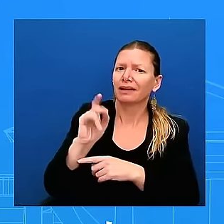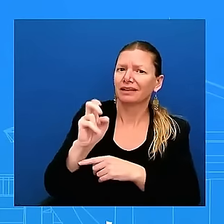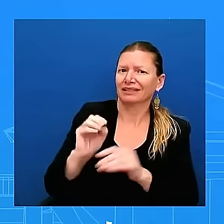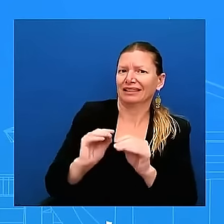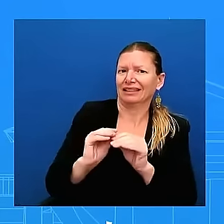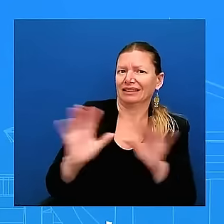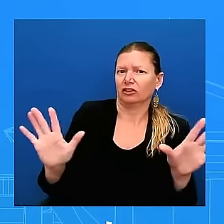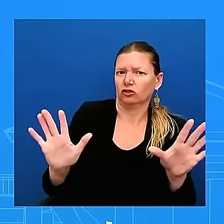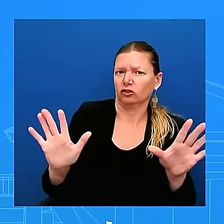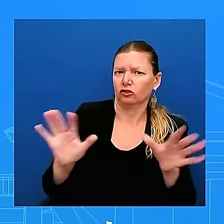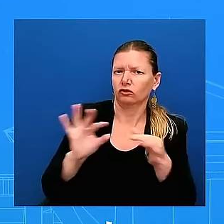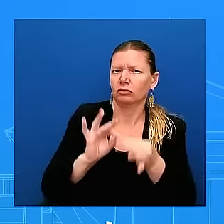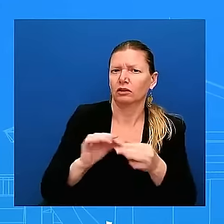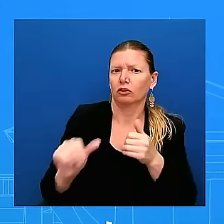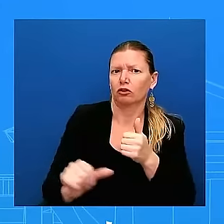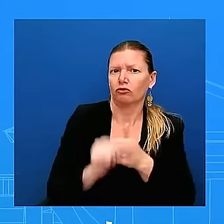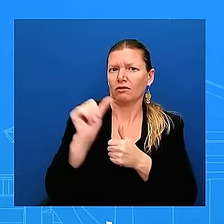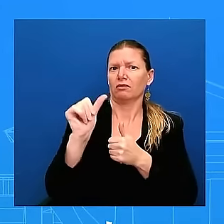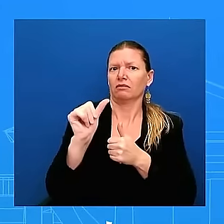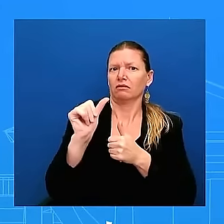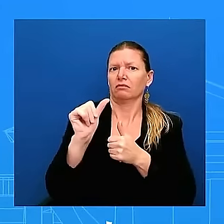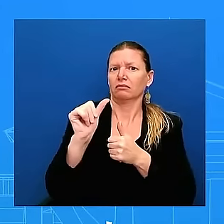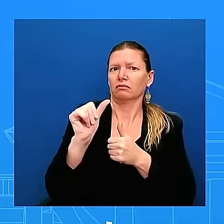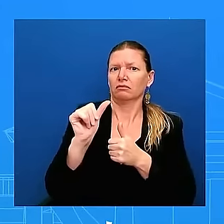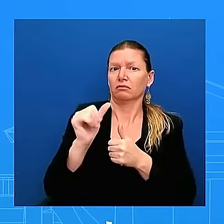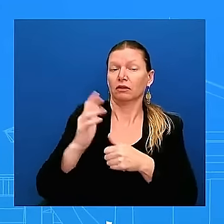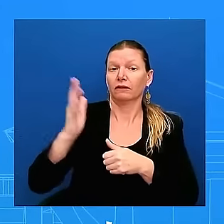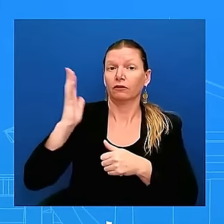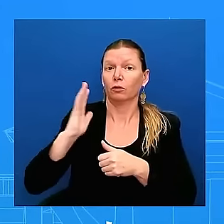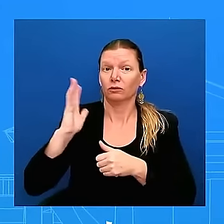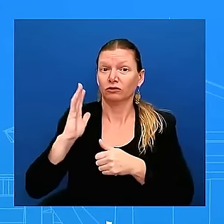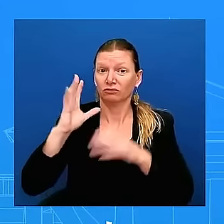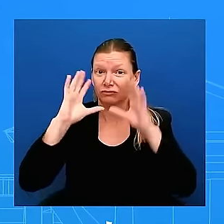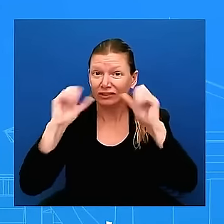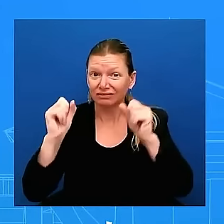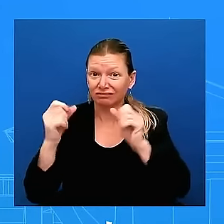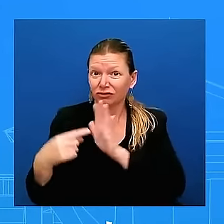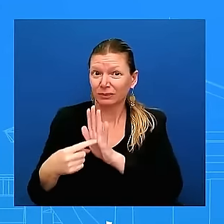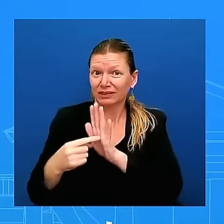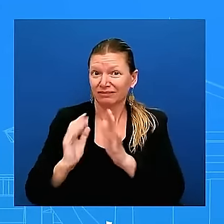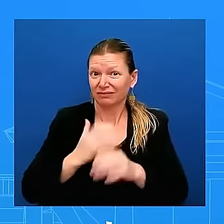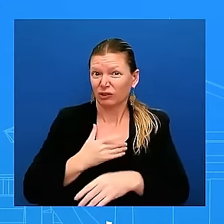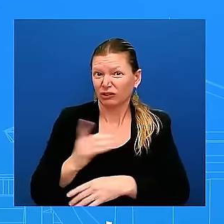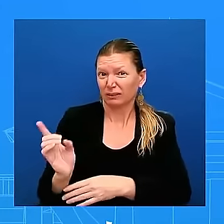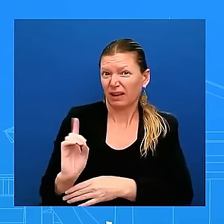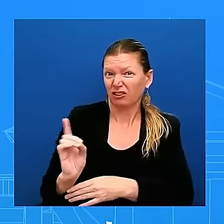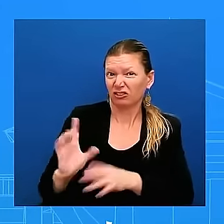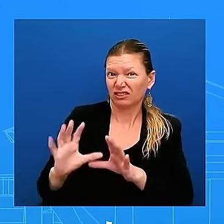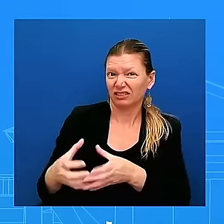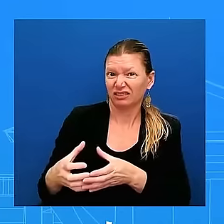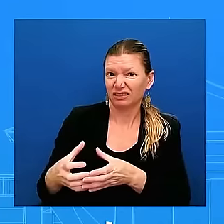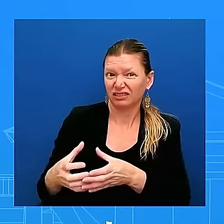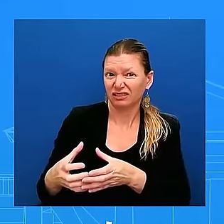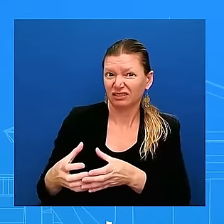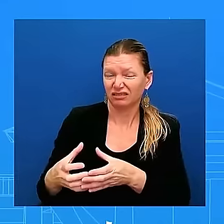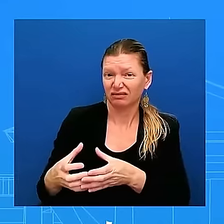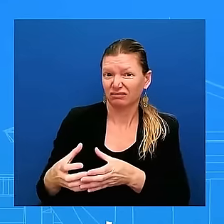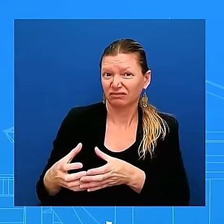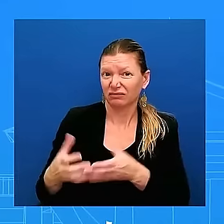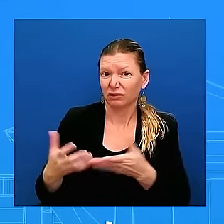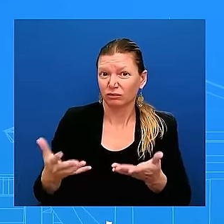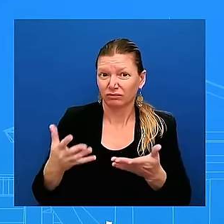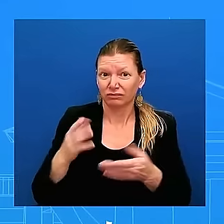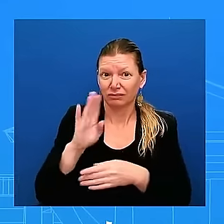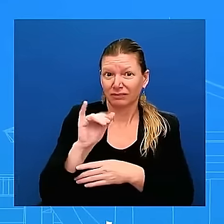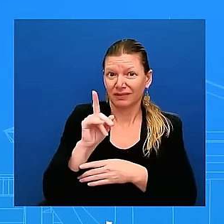democracy he's been clear eyed about that from his role let's not forget from his role of January 6th where he refused uh